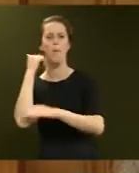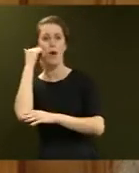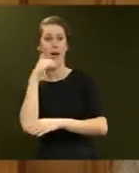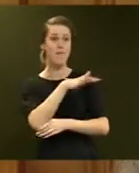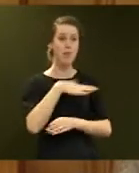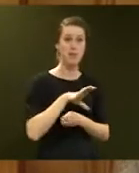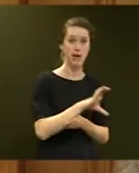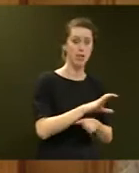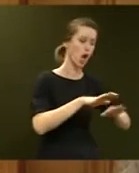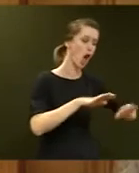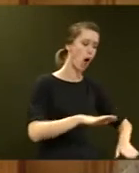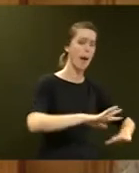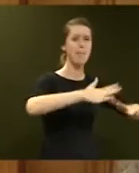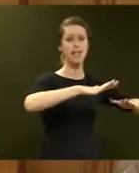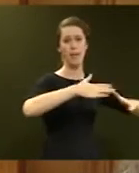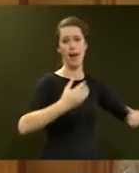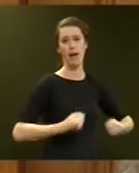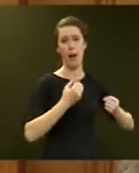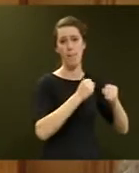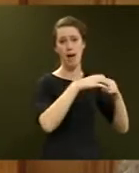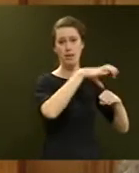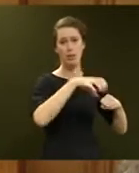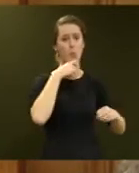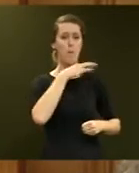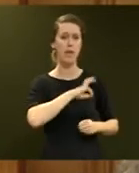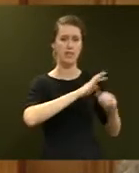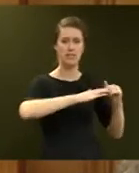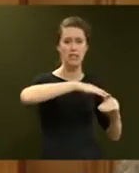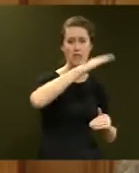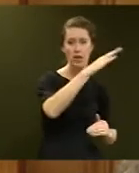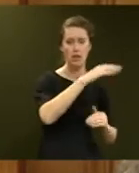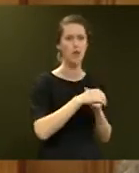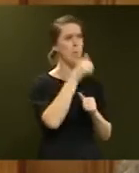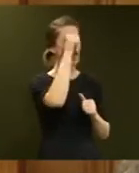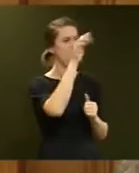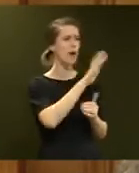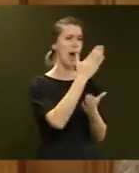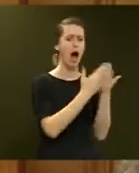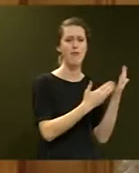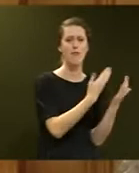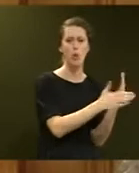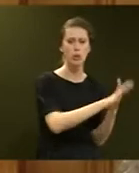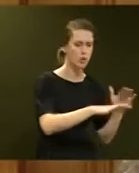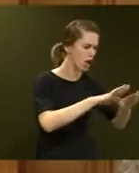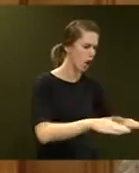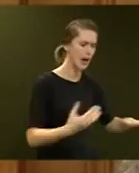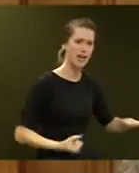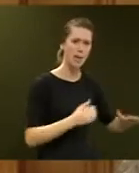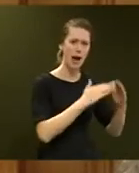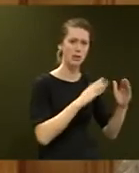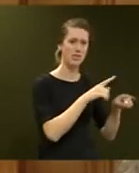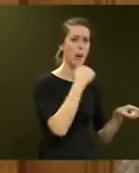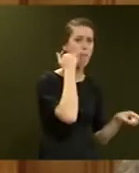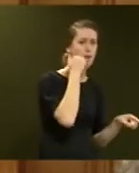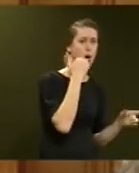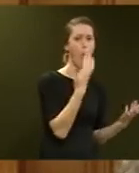Package, low and medium income households will benefit significantly. We know that around half of all children in low income households are Māori